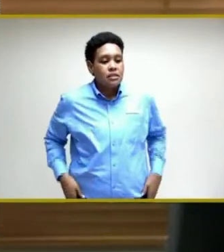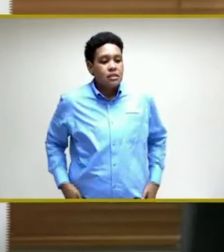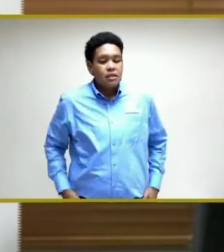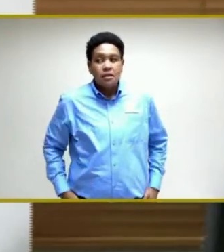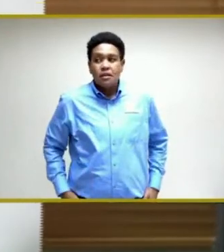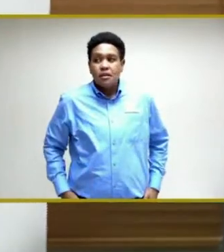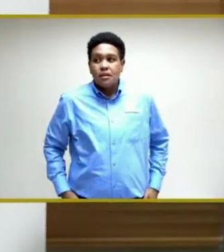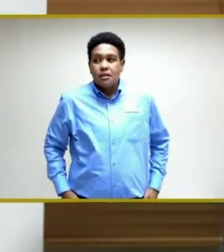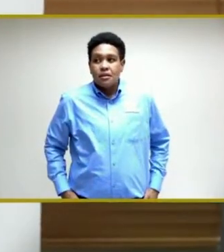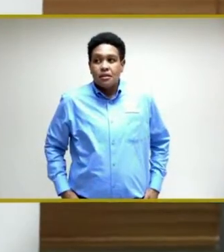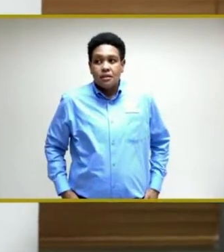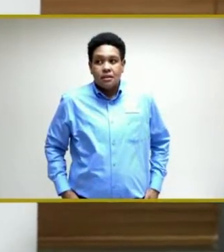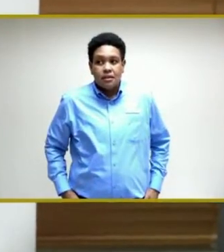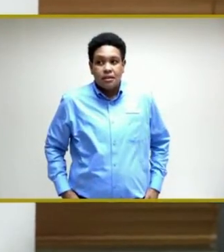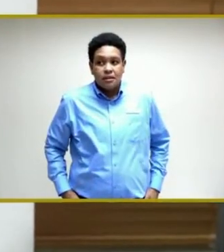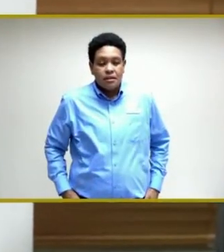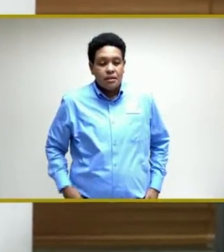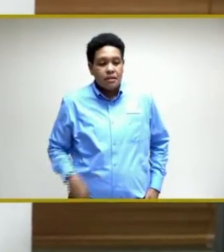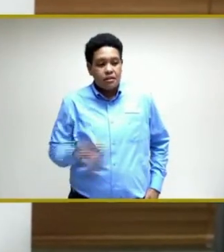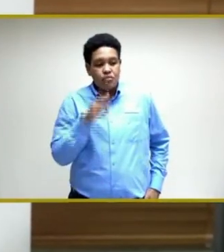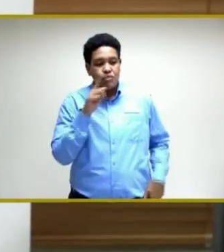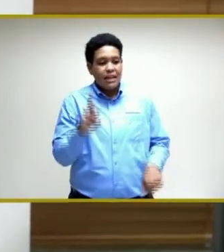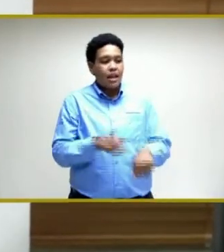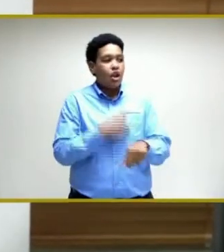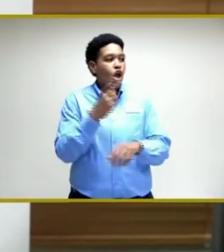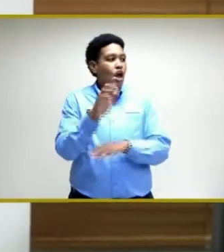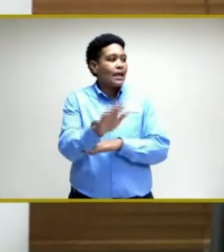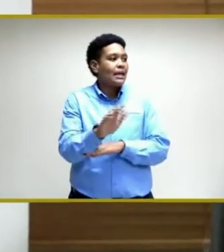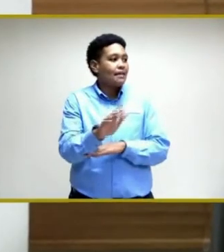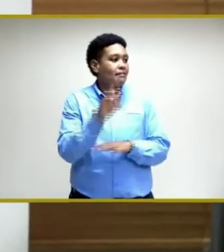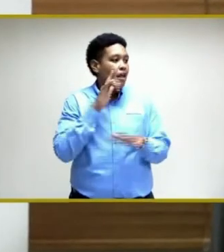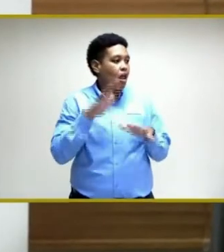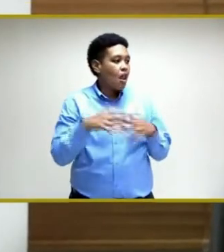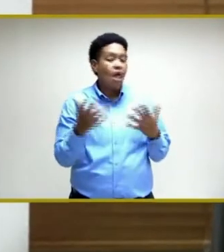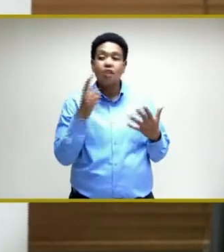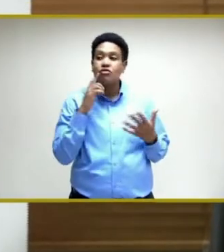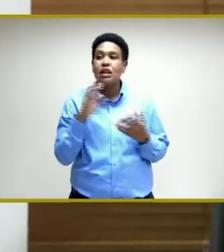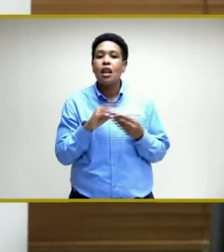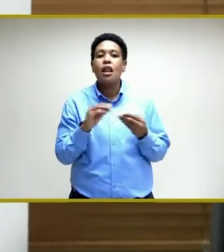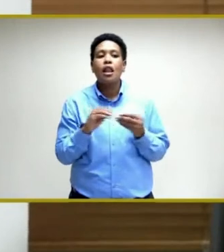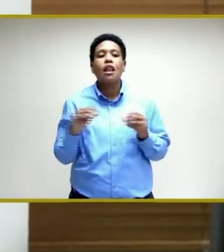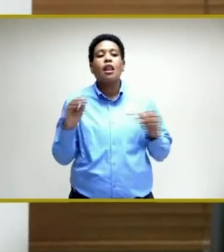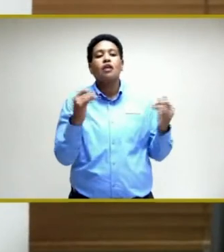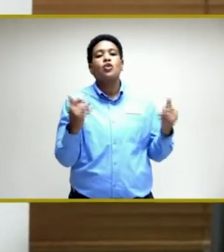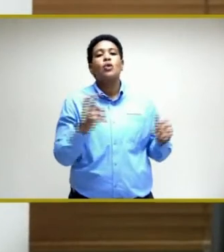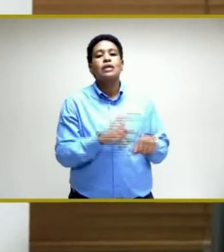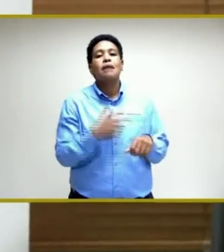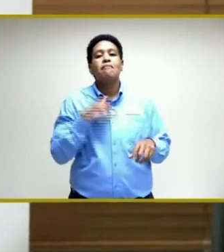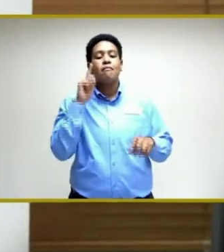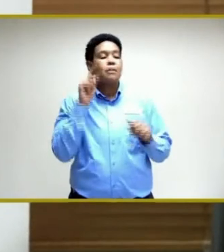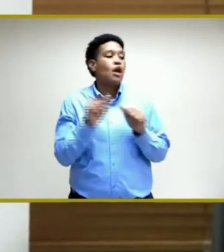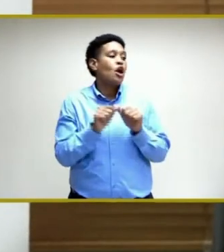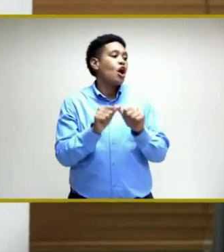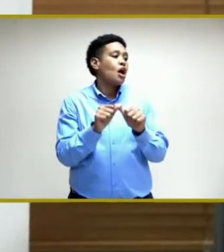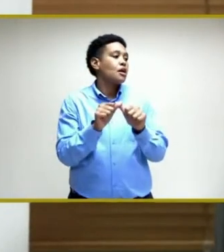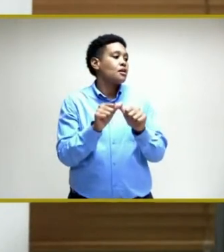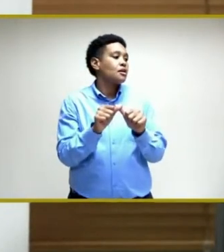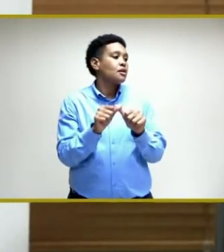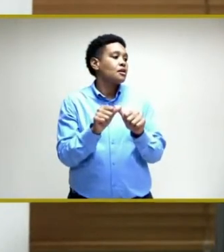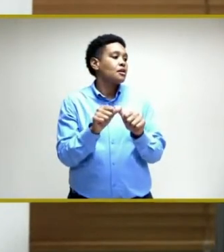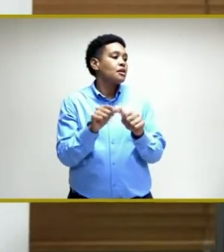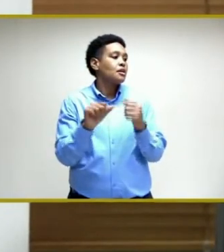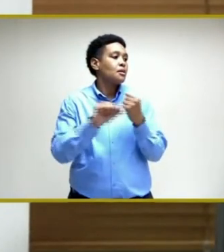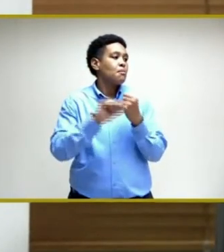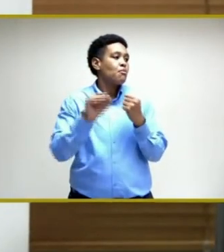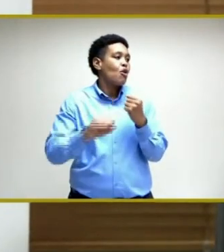Okay, so it's been a really long evening. A lot has been said so it's not for me to continue to prolong